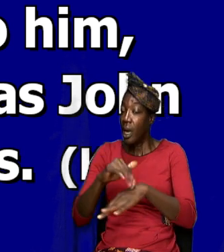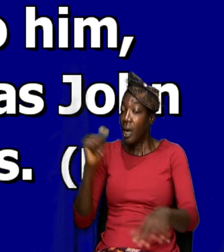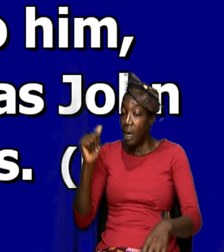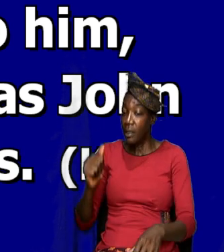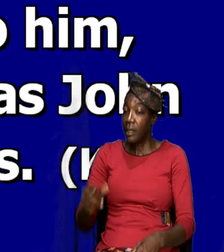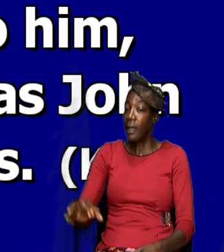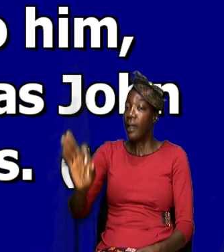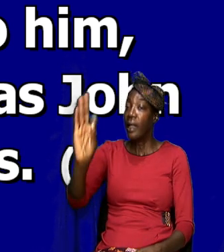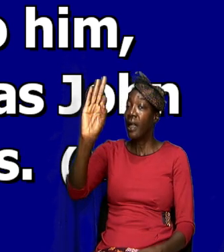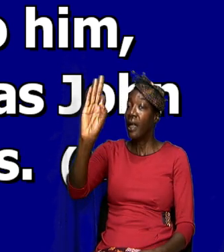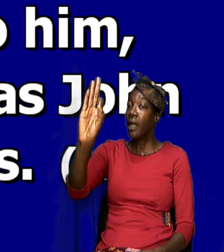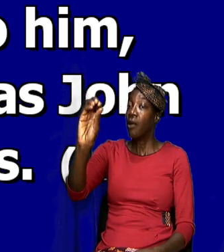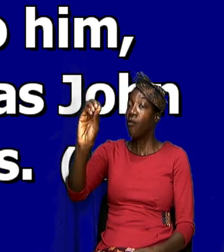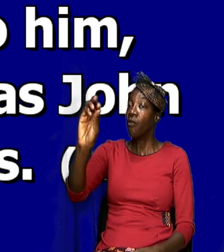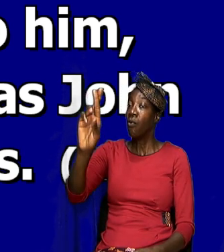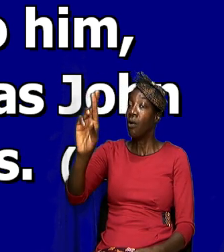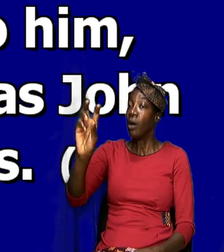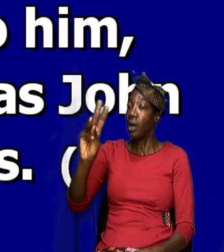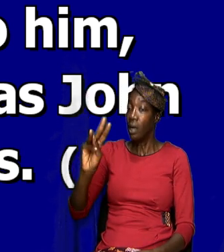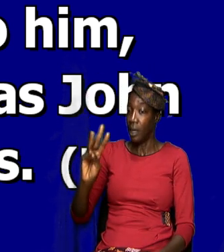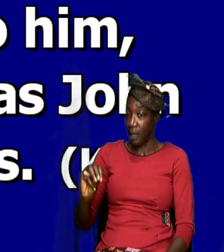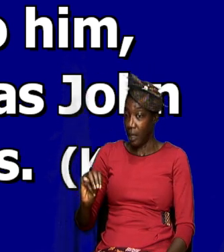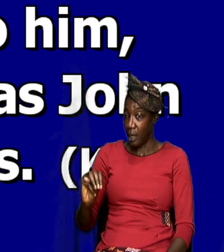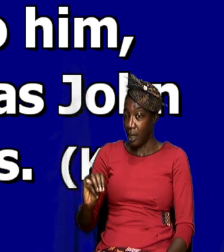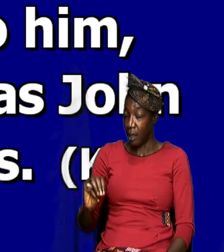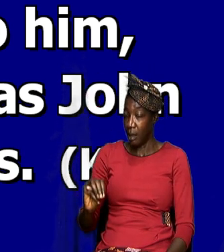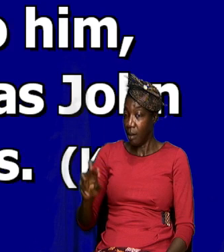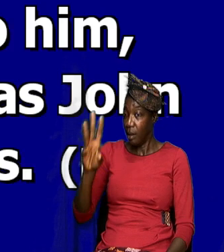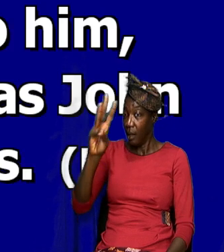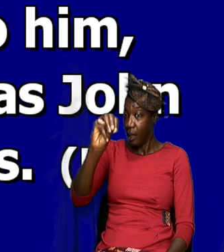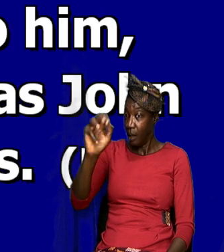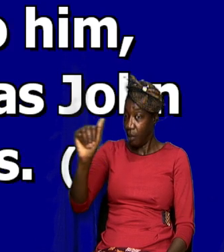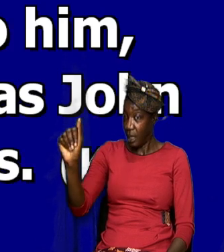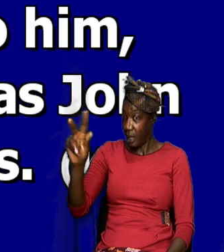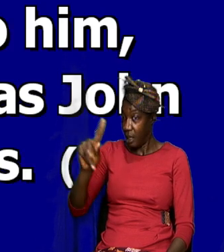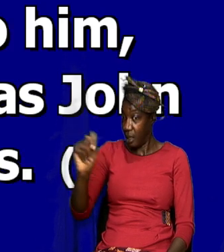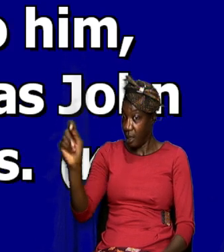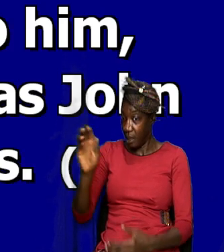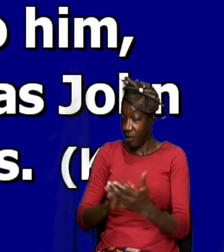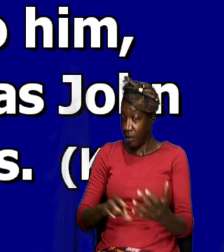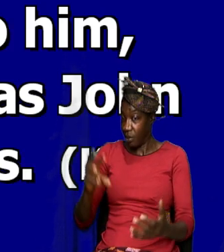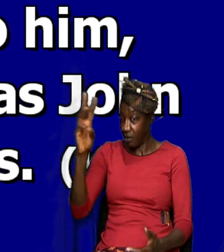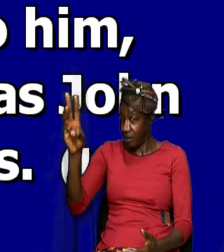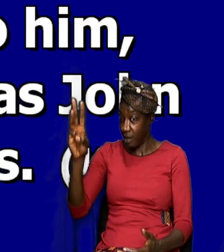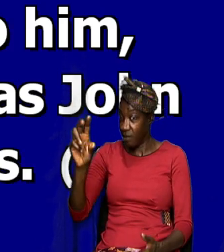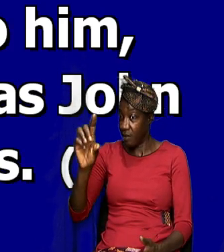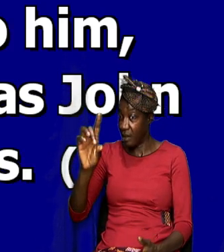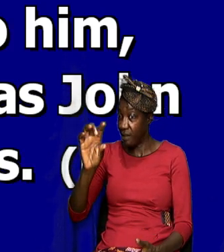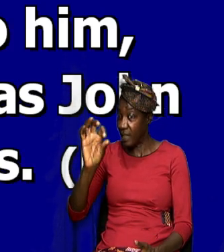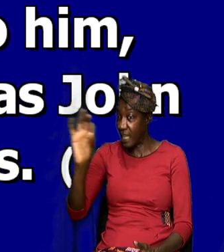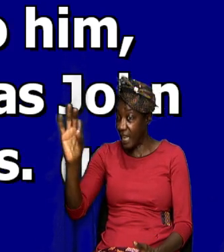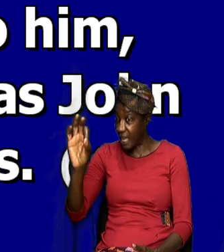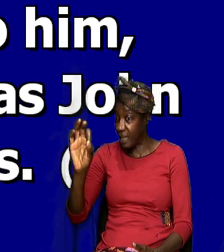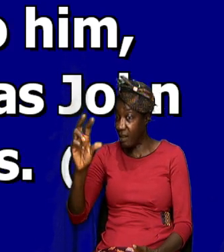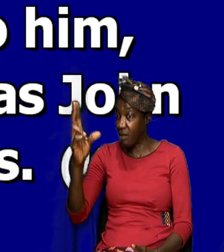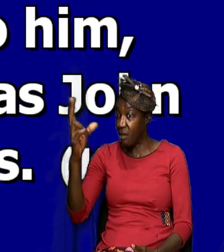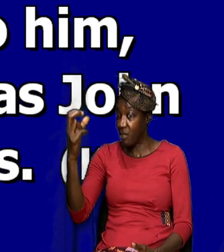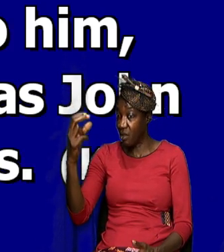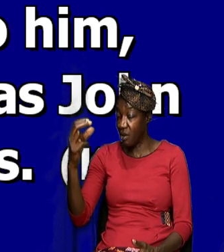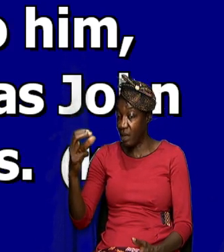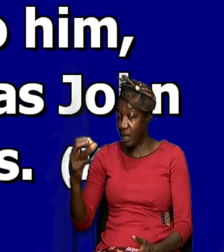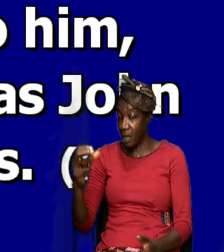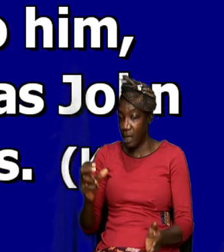in Matthew 6 verse 9 to 13 the Bible calls it a model